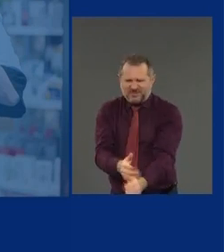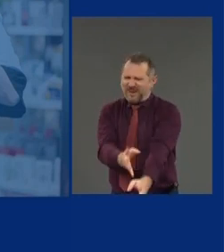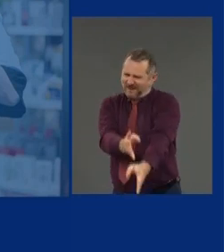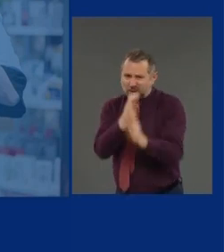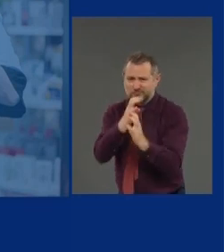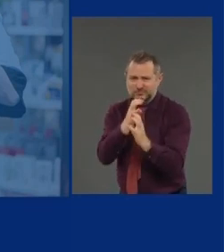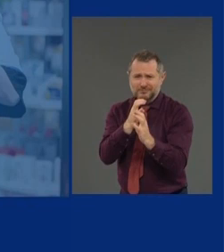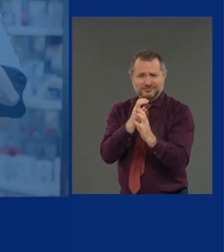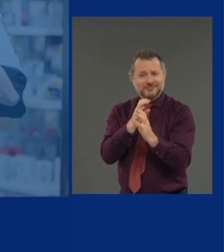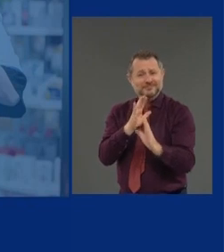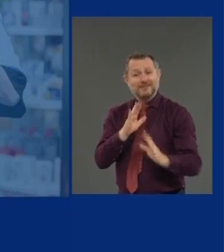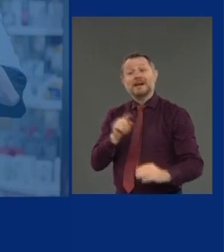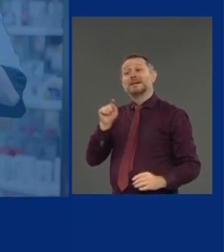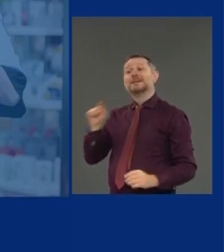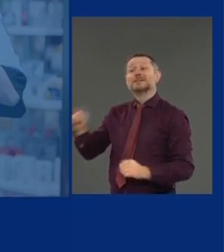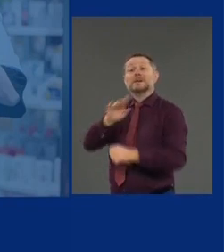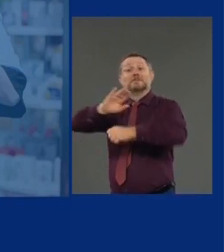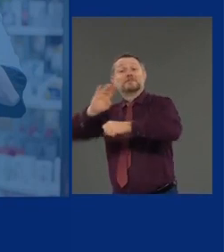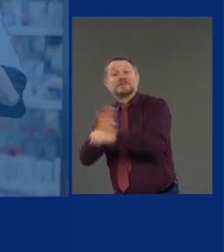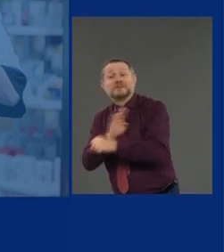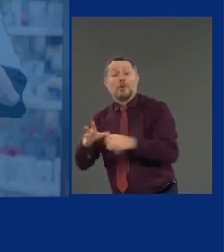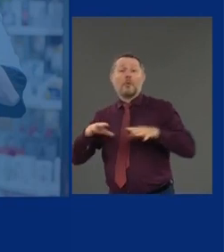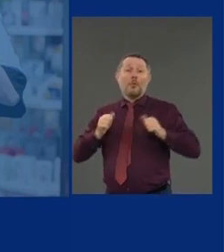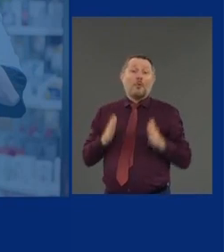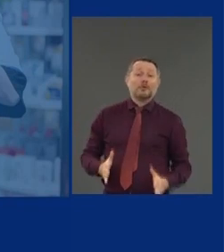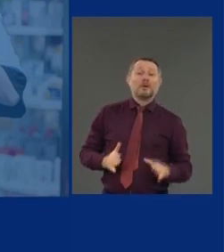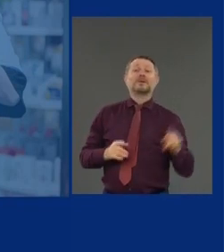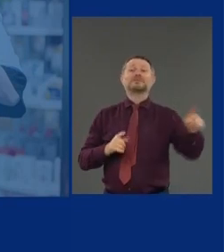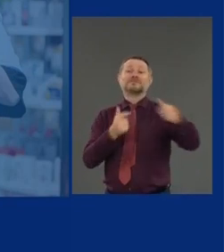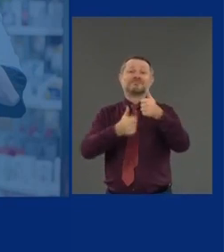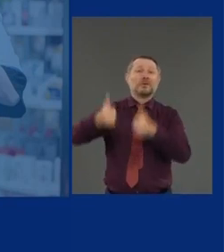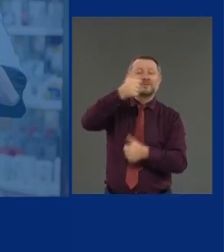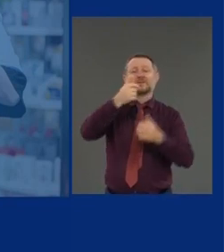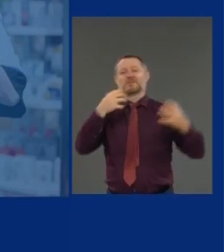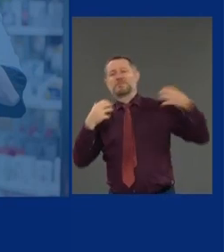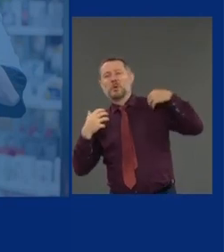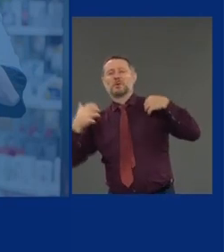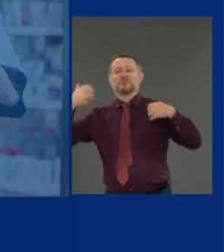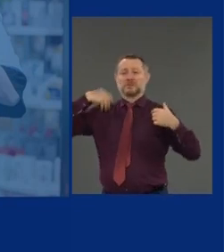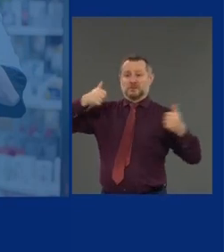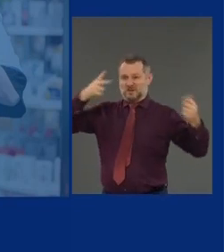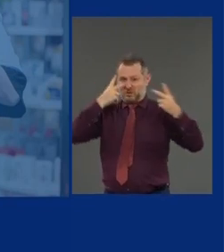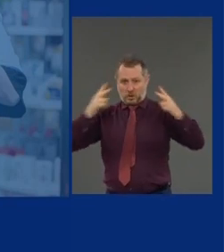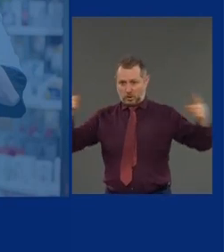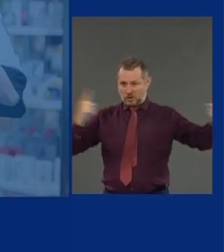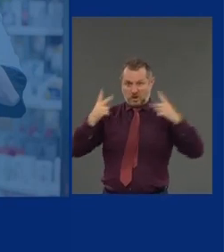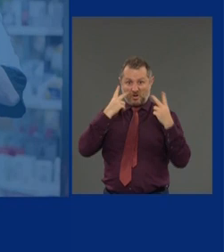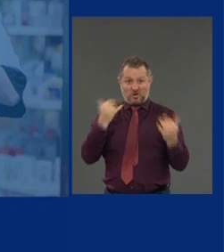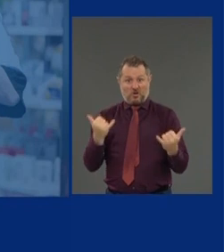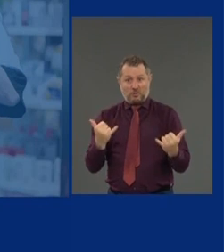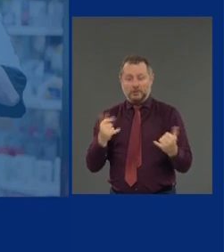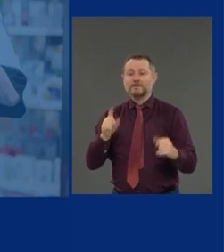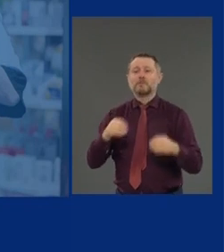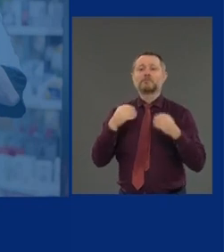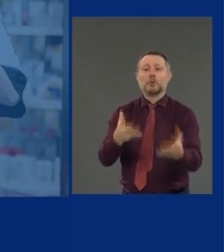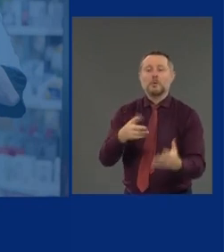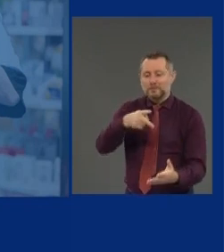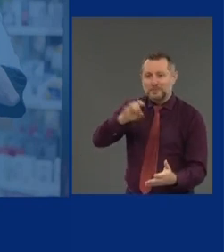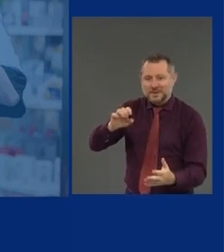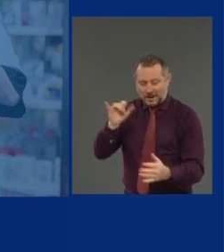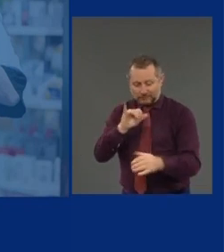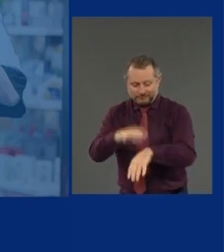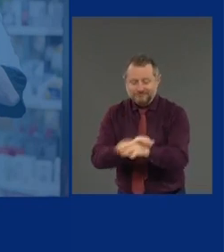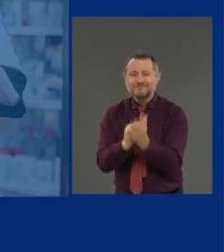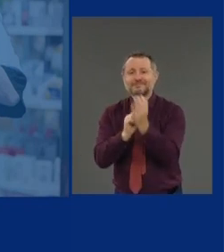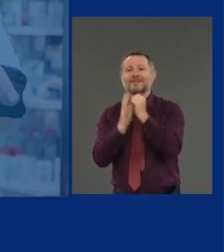like we see here today, provide the right equipment, have employees socially distanced. Store owners have